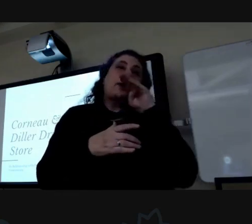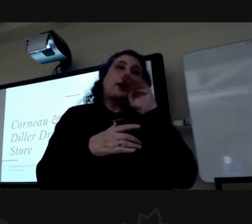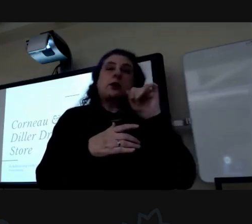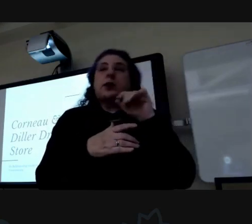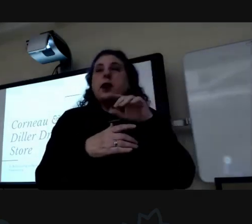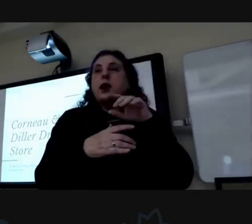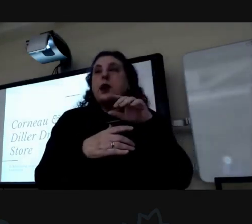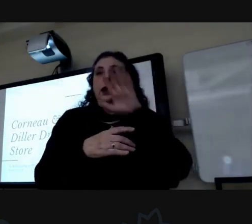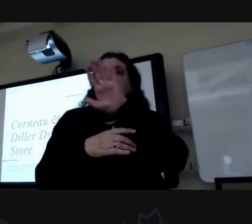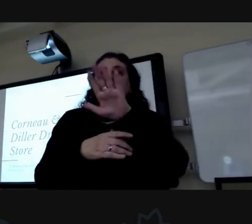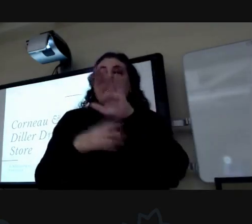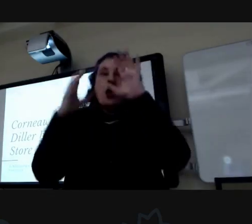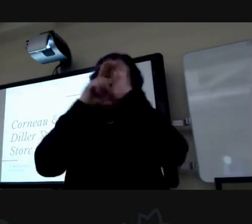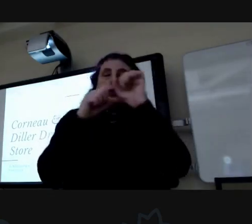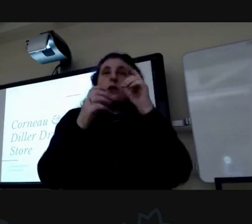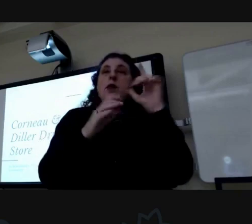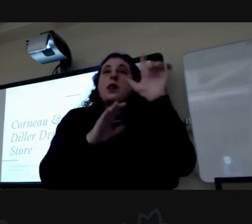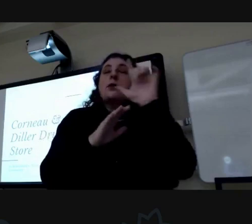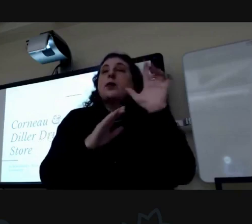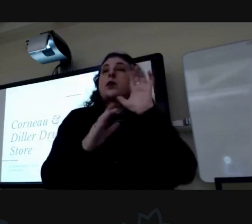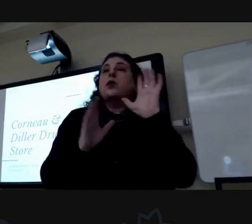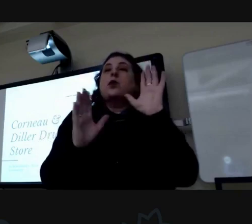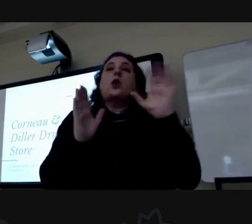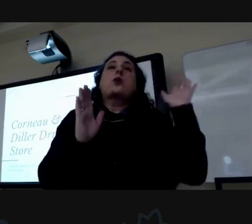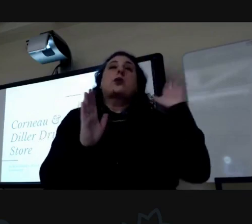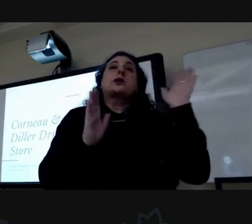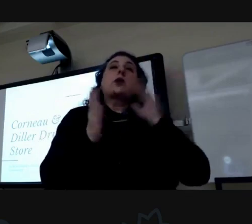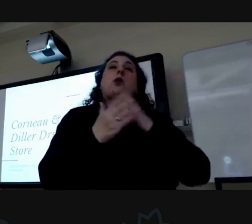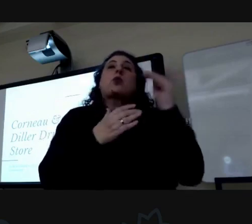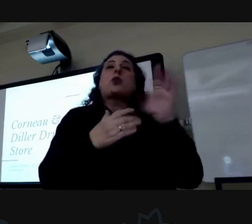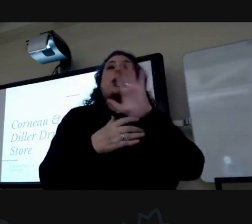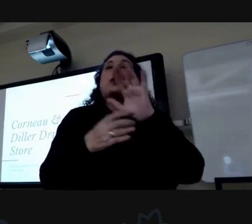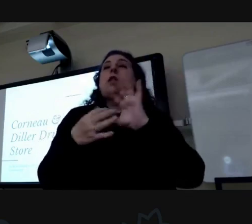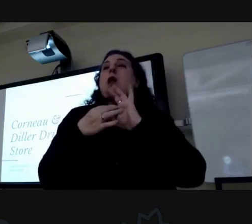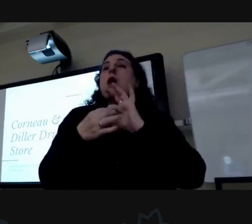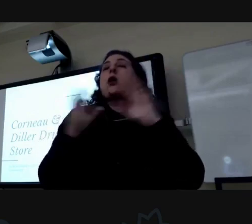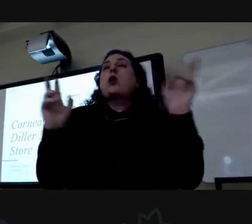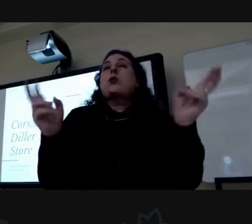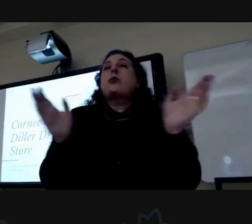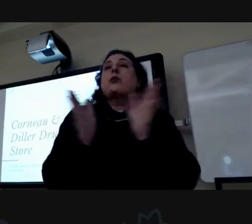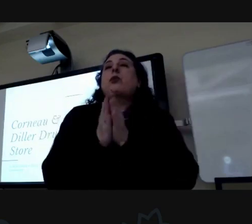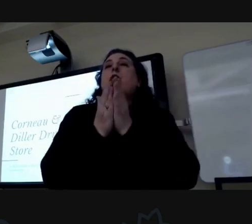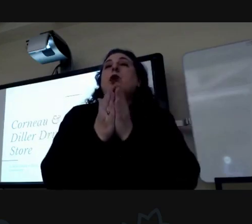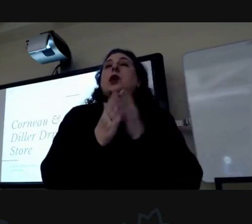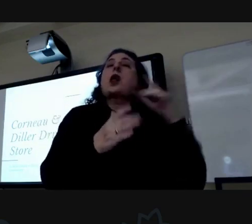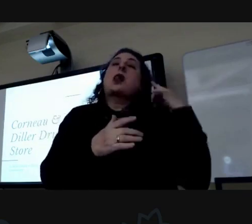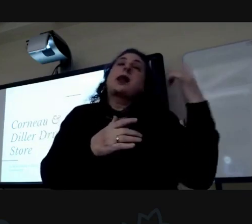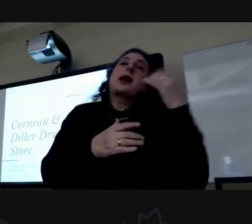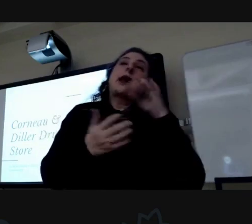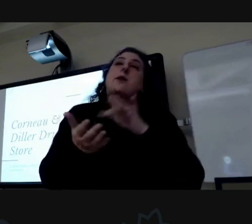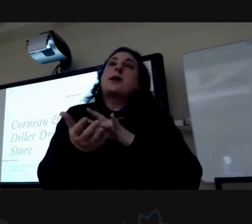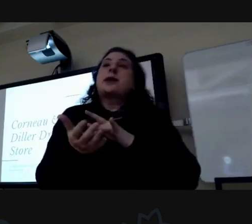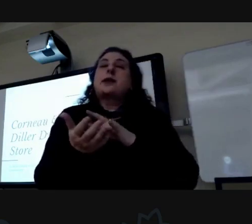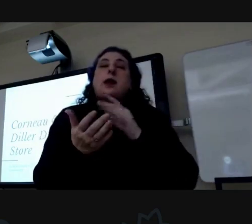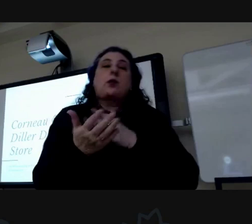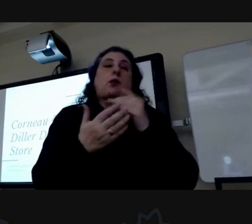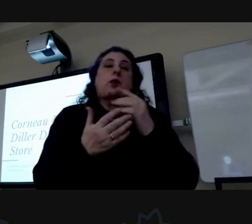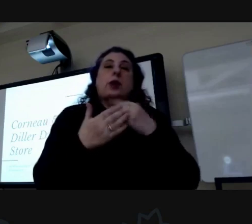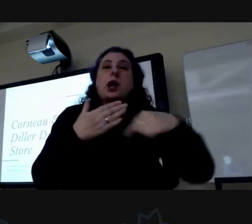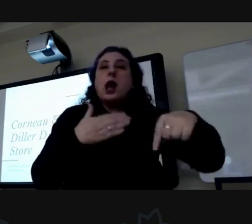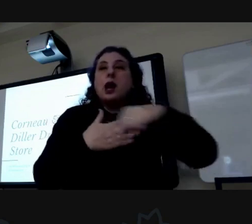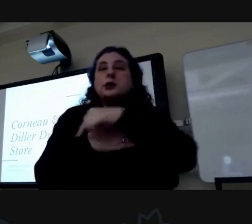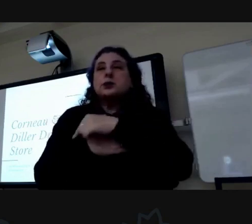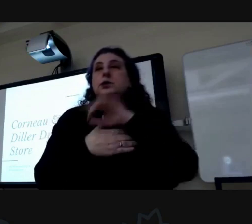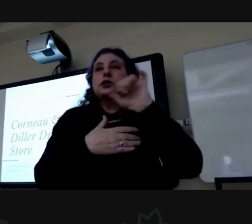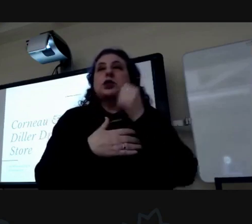lincoln presidential library in springfield will present a program on our book titled lincoln and medicine so again that program one week from